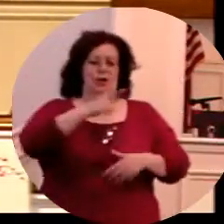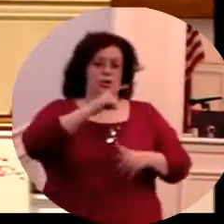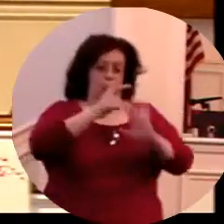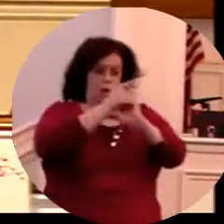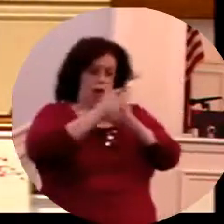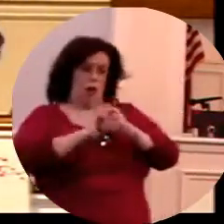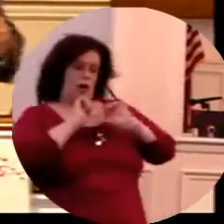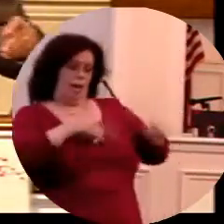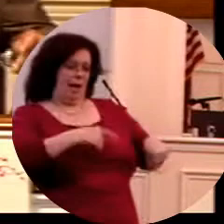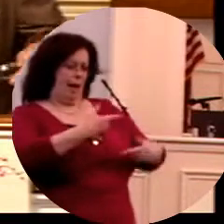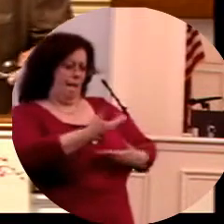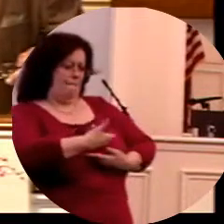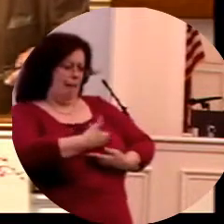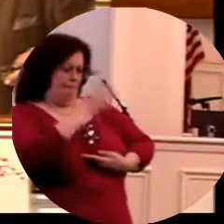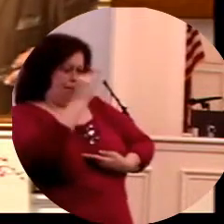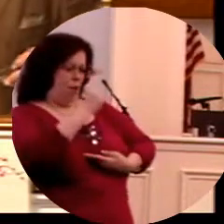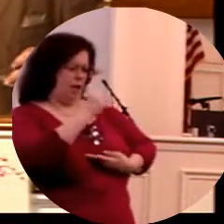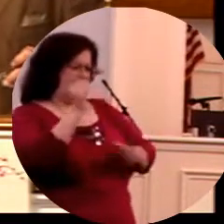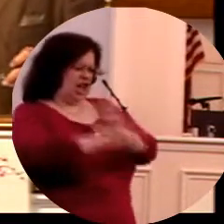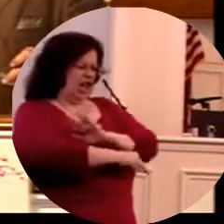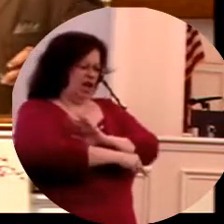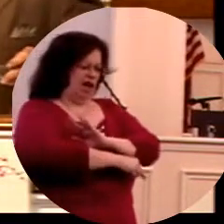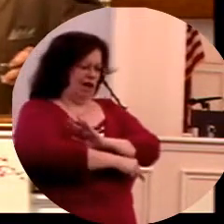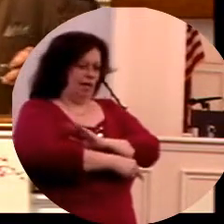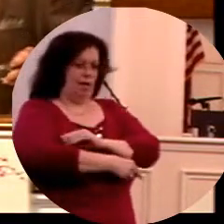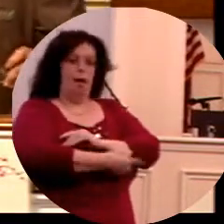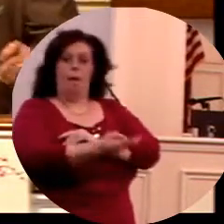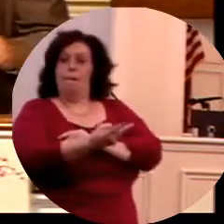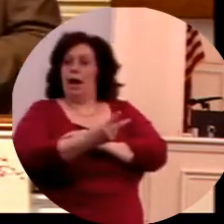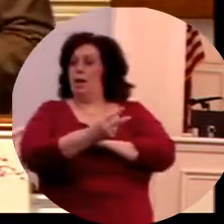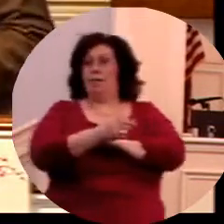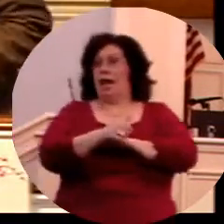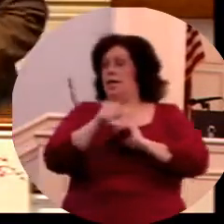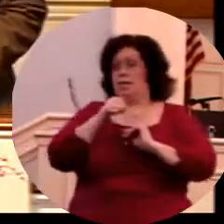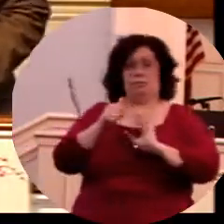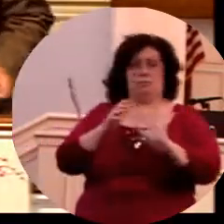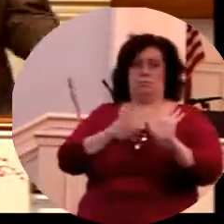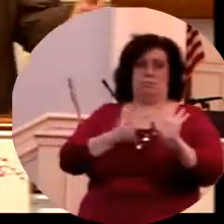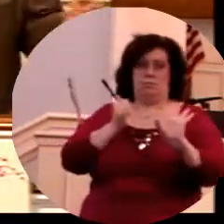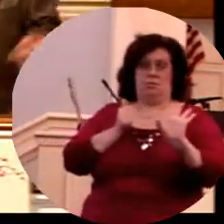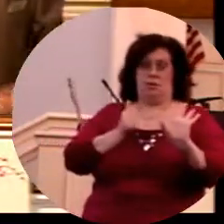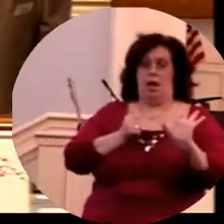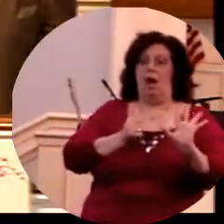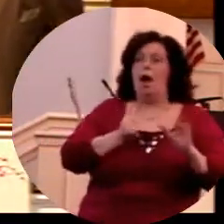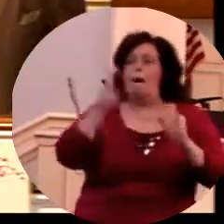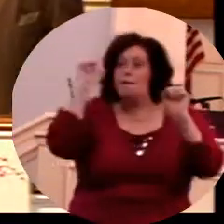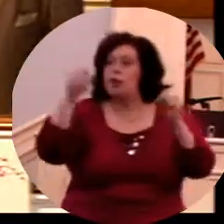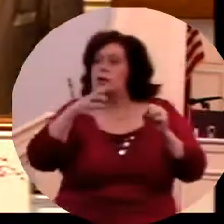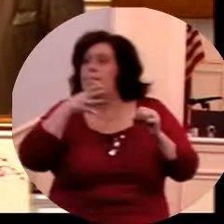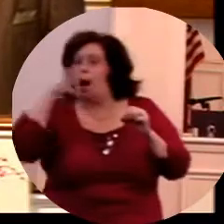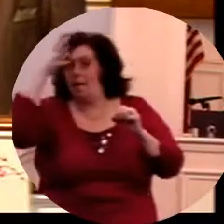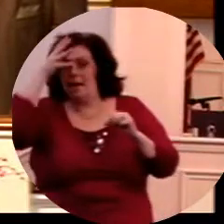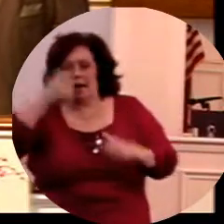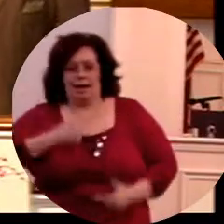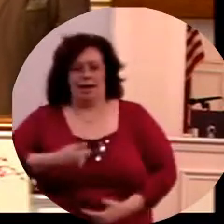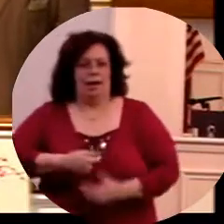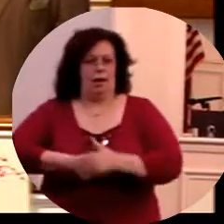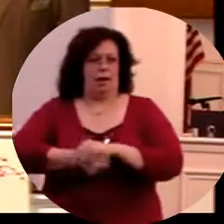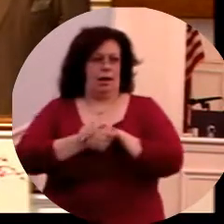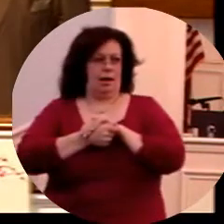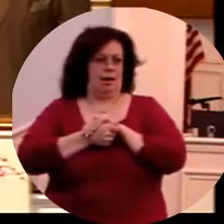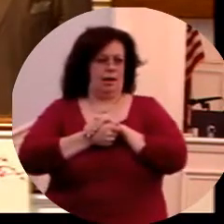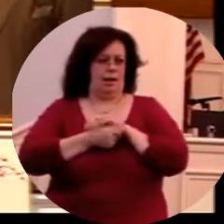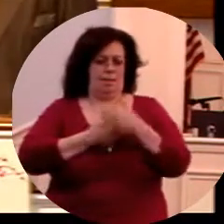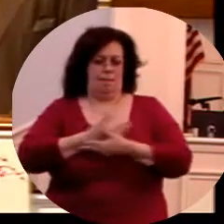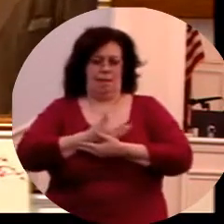he be destroyed. But they didn't obey that law. His mother and dad and family hid this child for three months. And